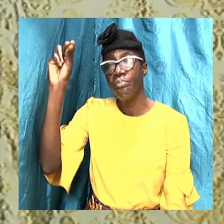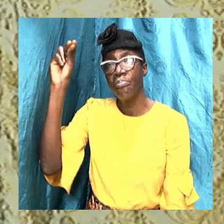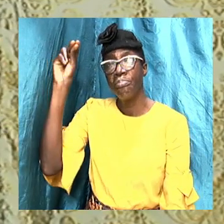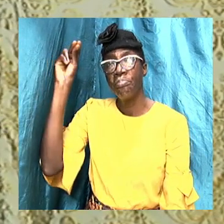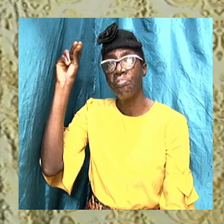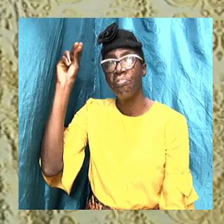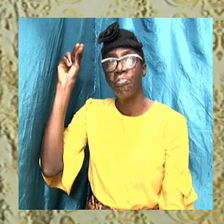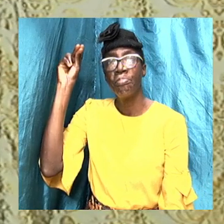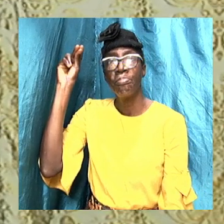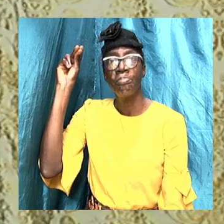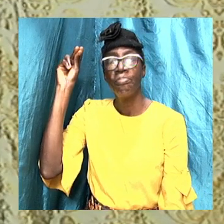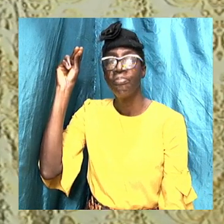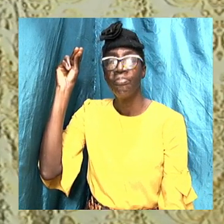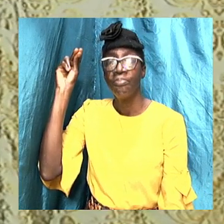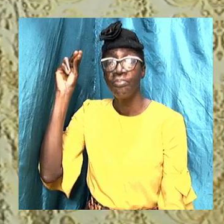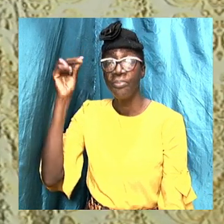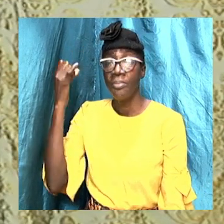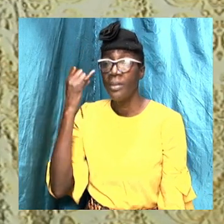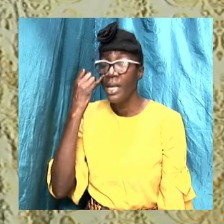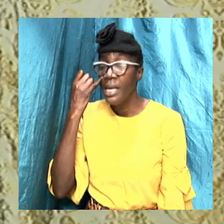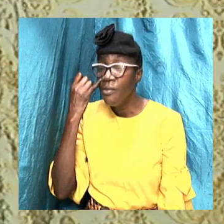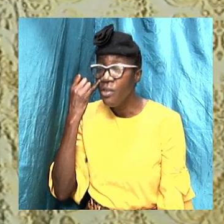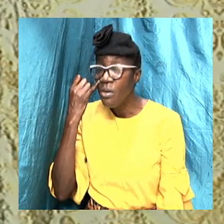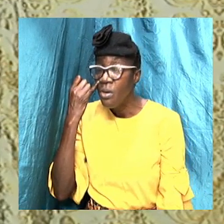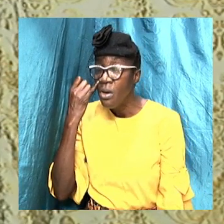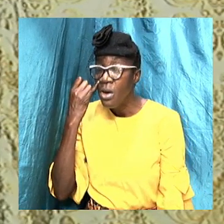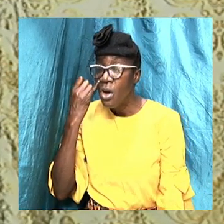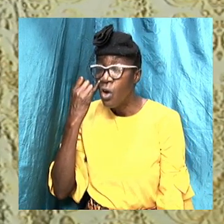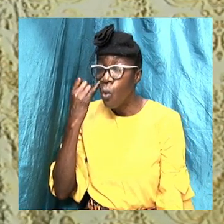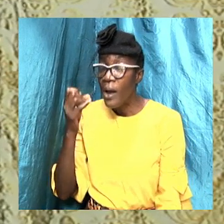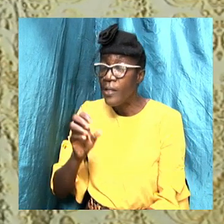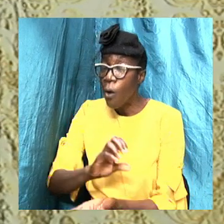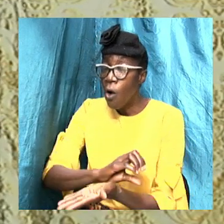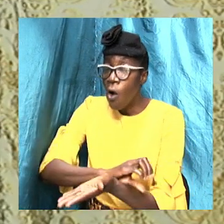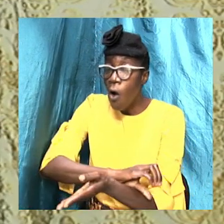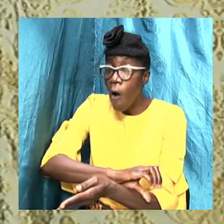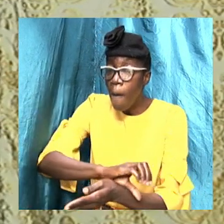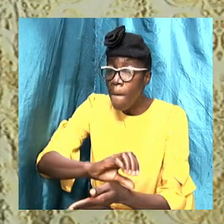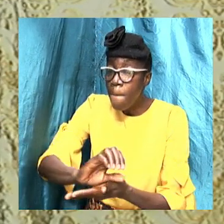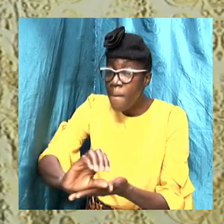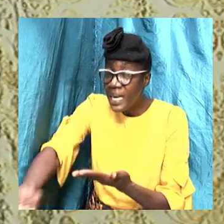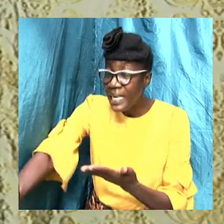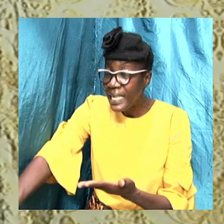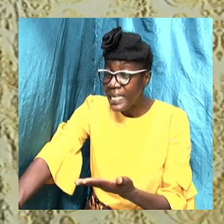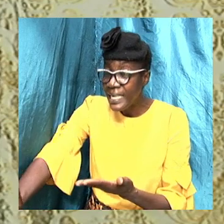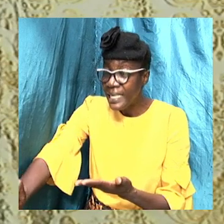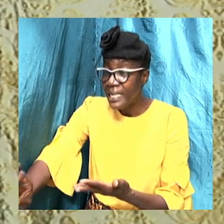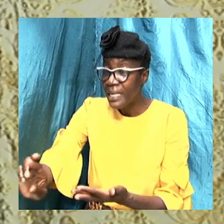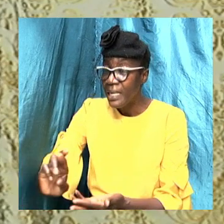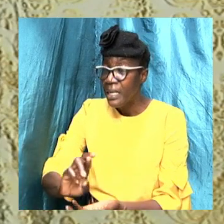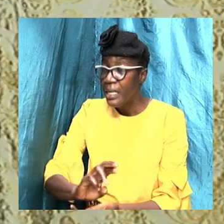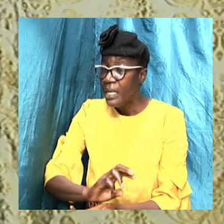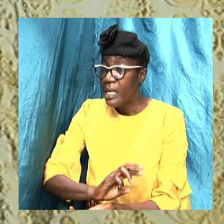if you are going to complete the conversion process, you must be born again.